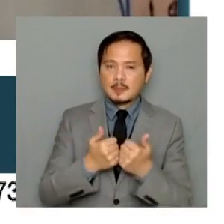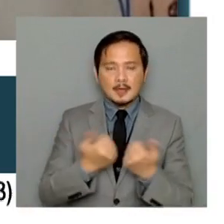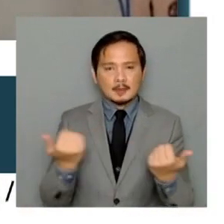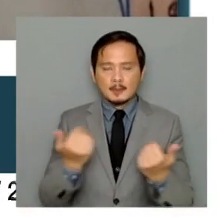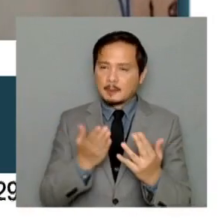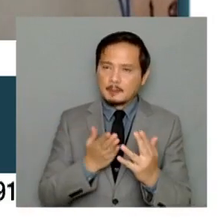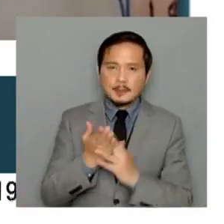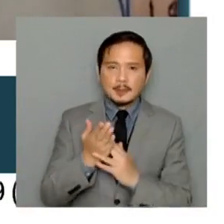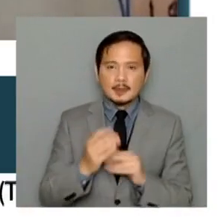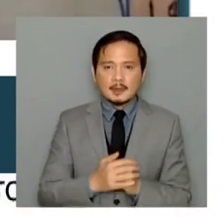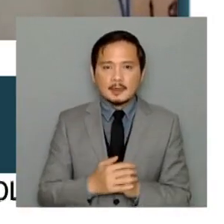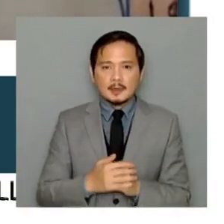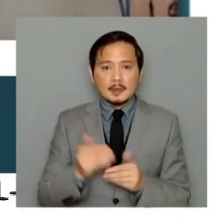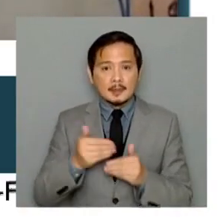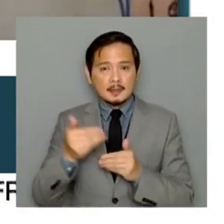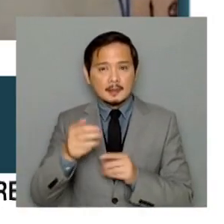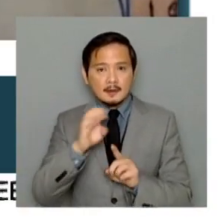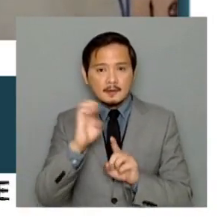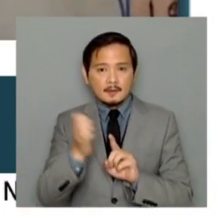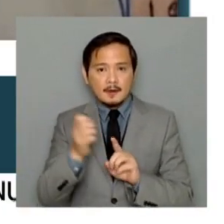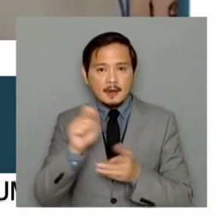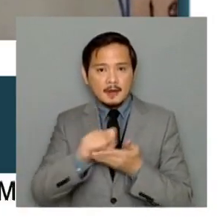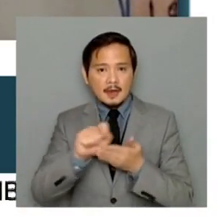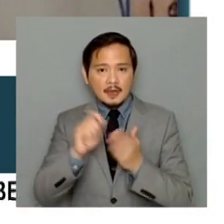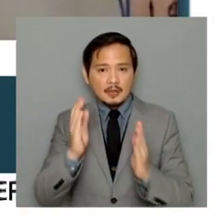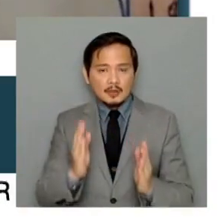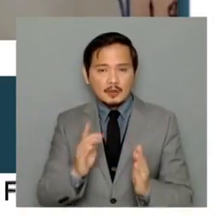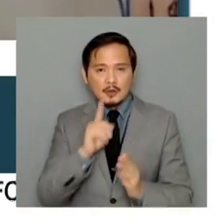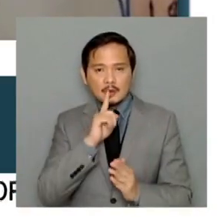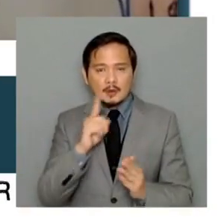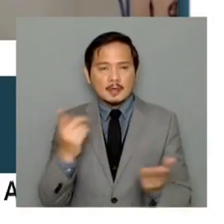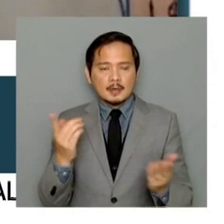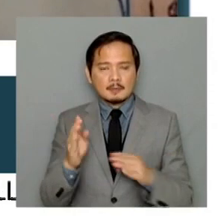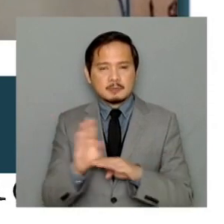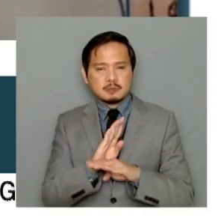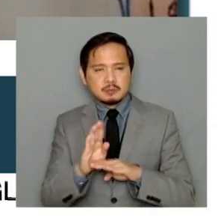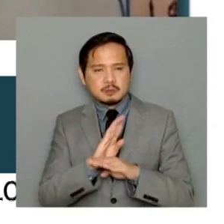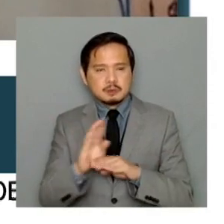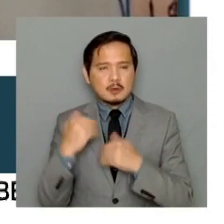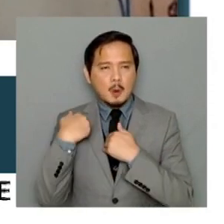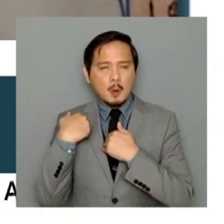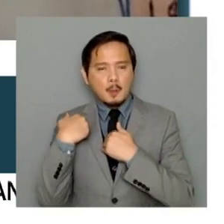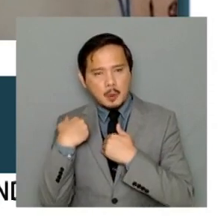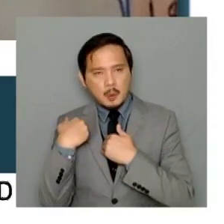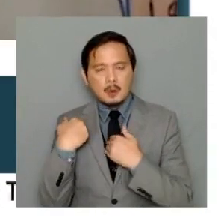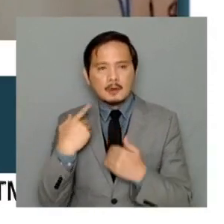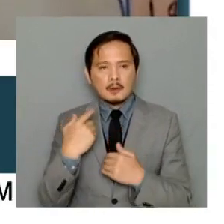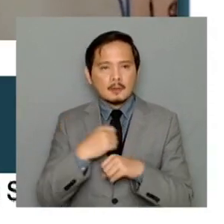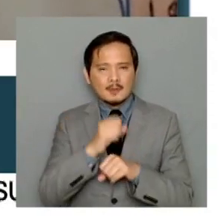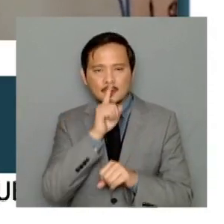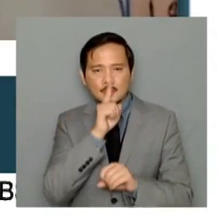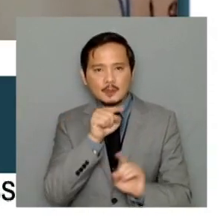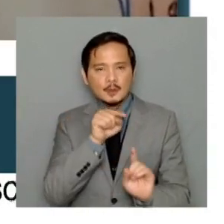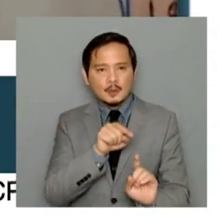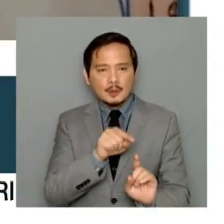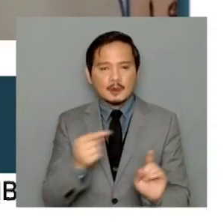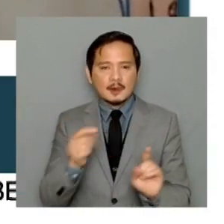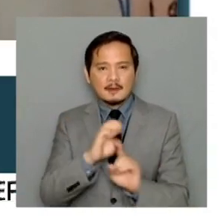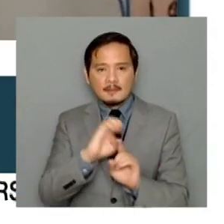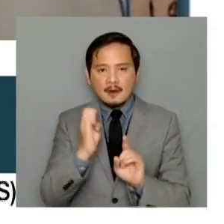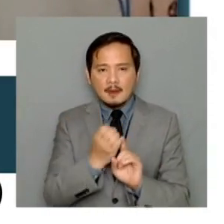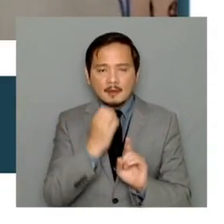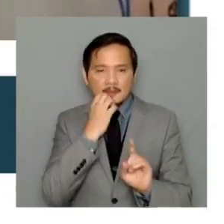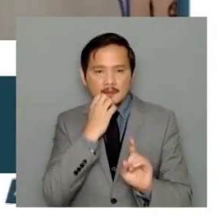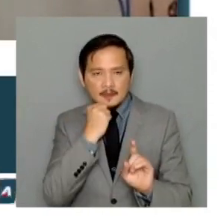the upcoming Environment Secretary has her hands full in terms of ensuring the non-negotiables of environment and